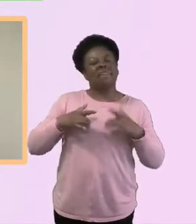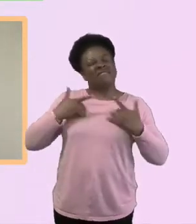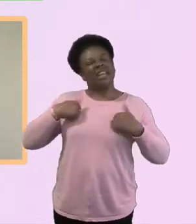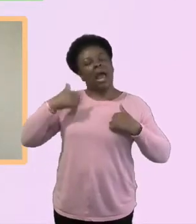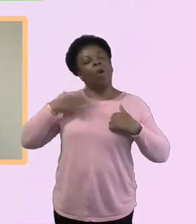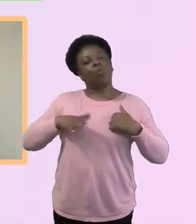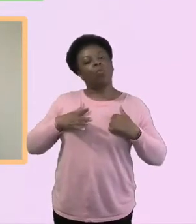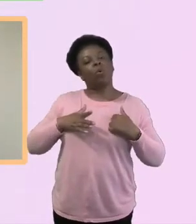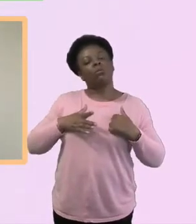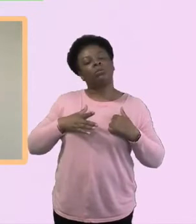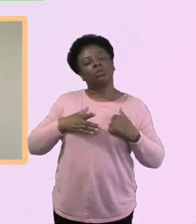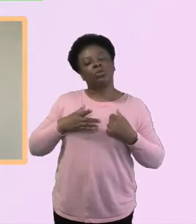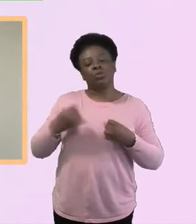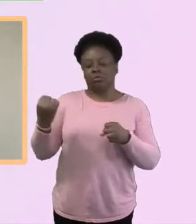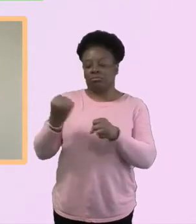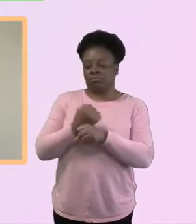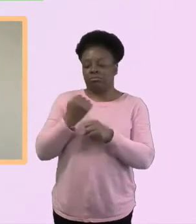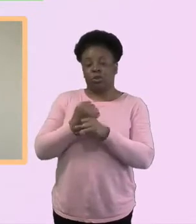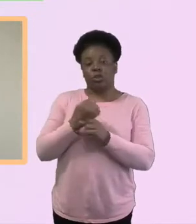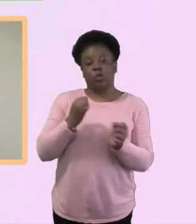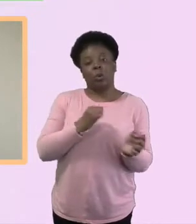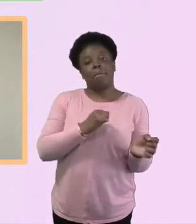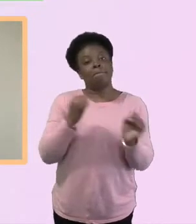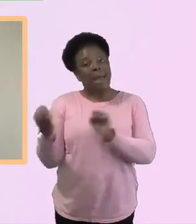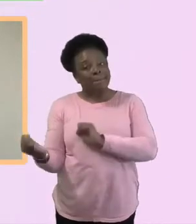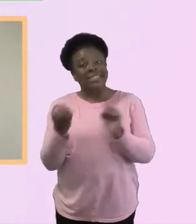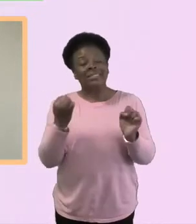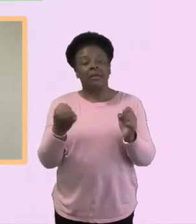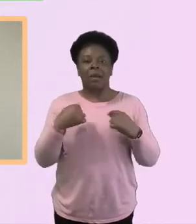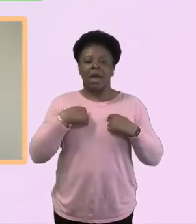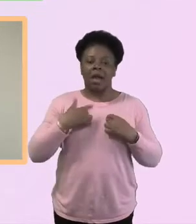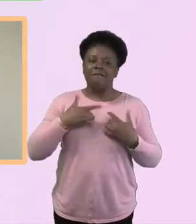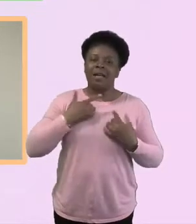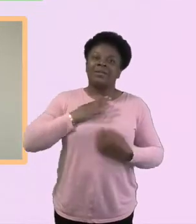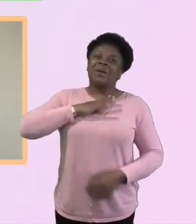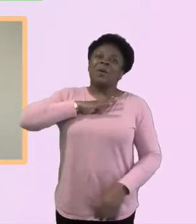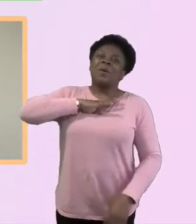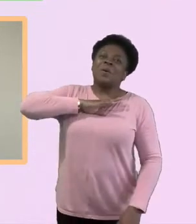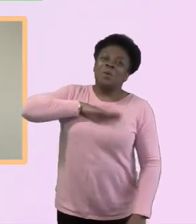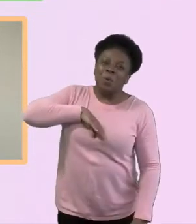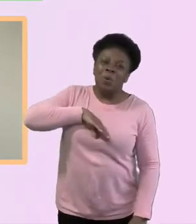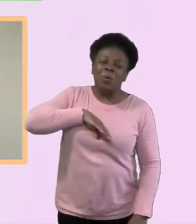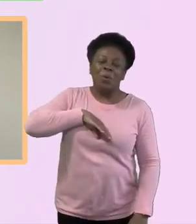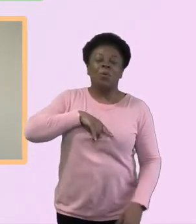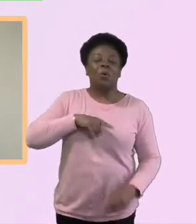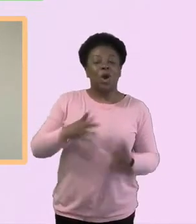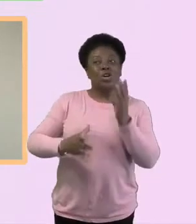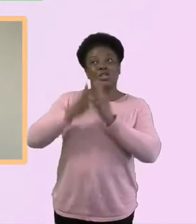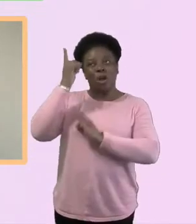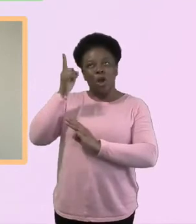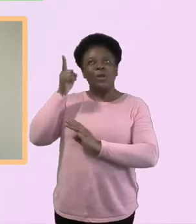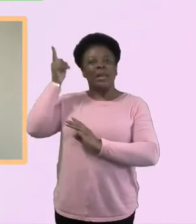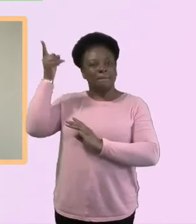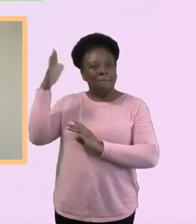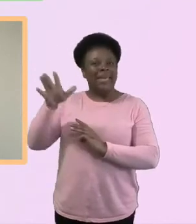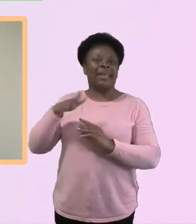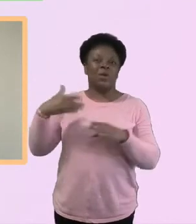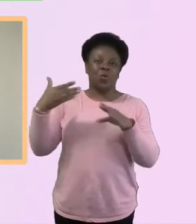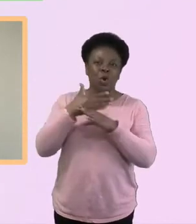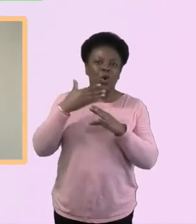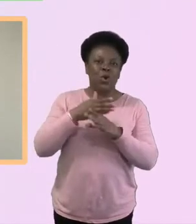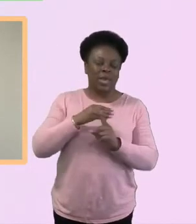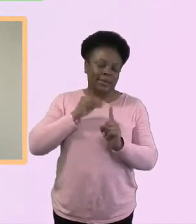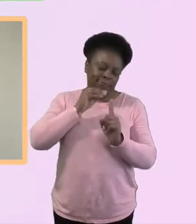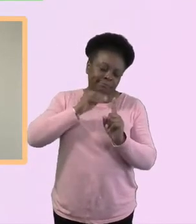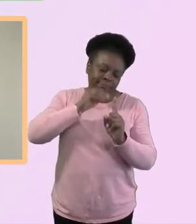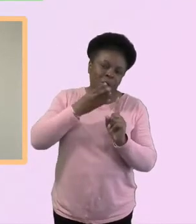So you never know where God is. And I, and I do think that people, I suppose the thing, if I have learned anything is the fact that